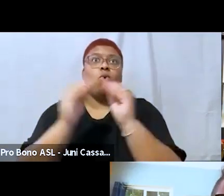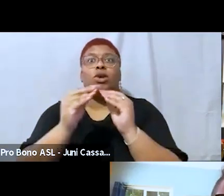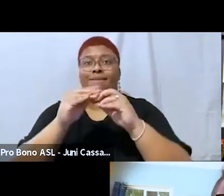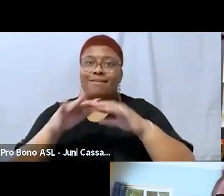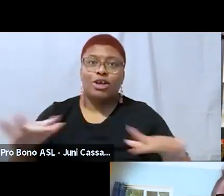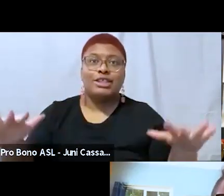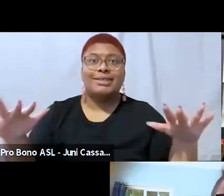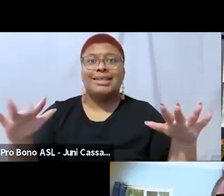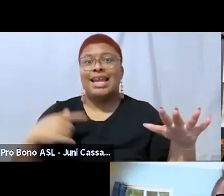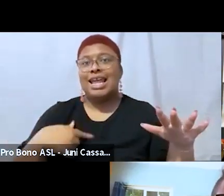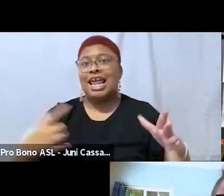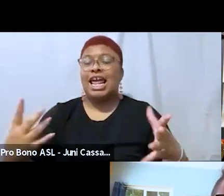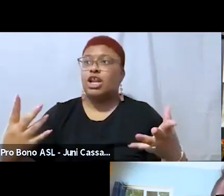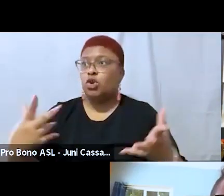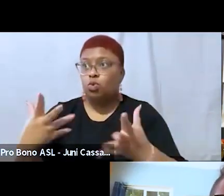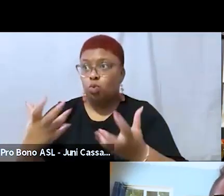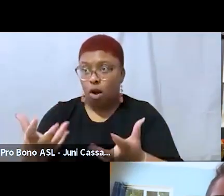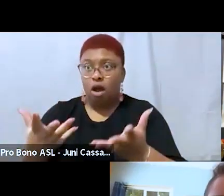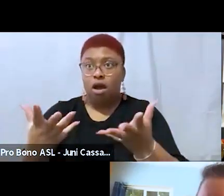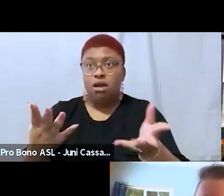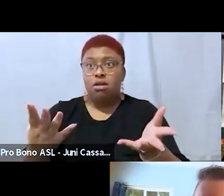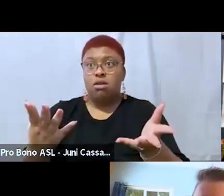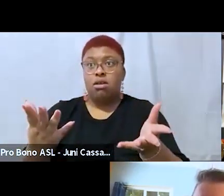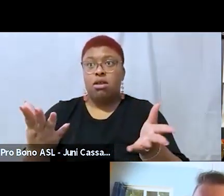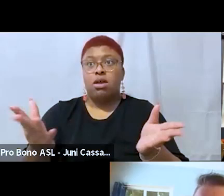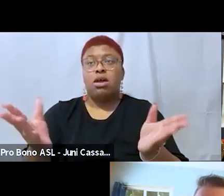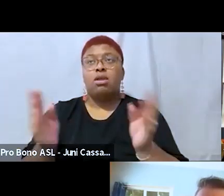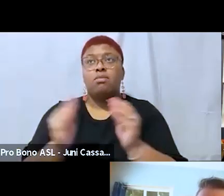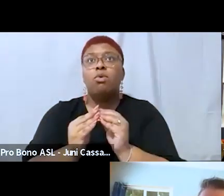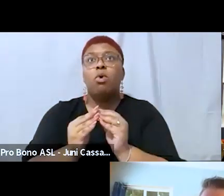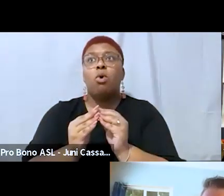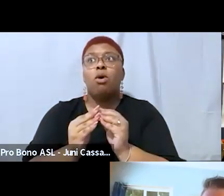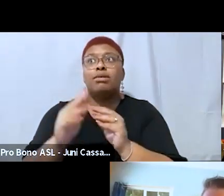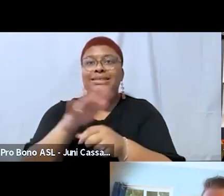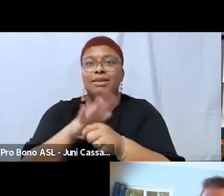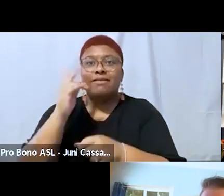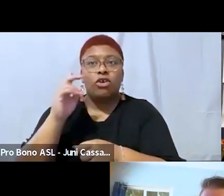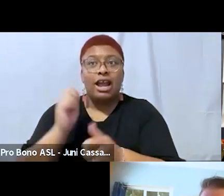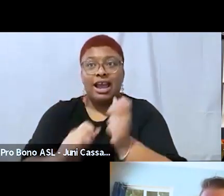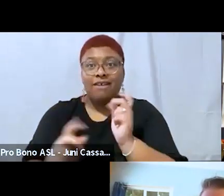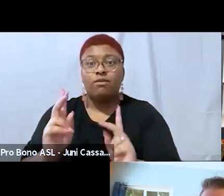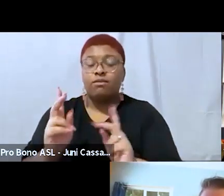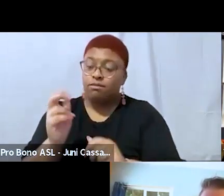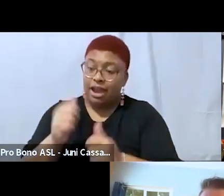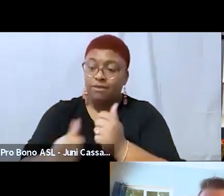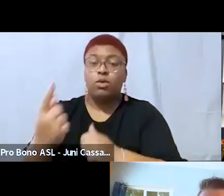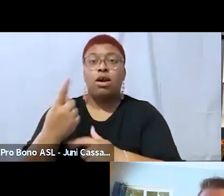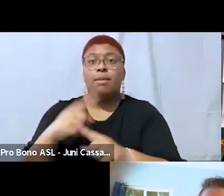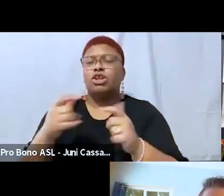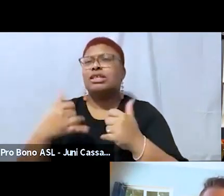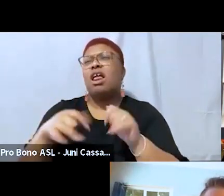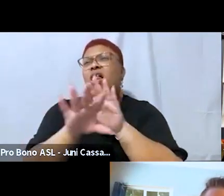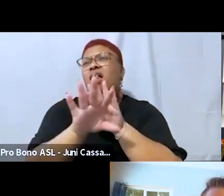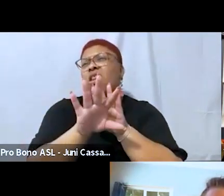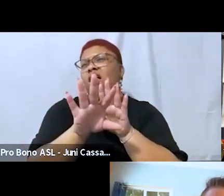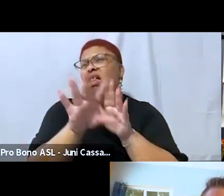include and like have a belonging space for everybody and you're still picking and choosing which bodies you want to